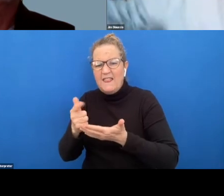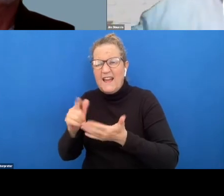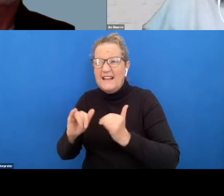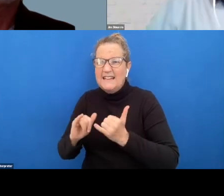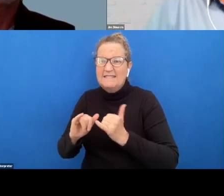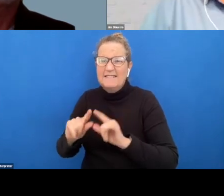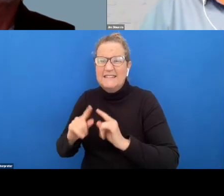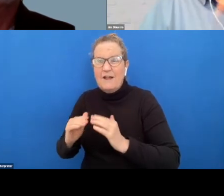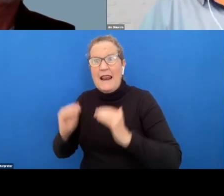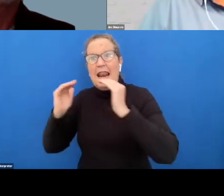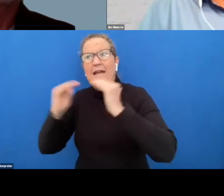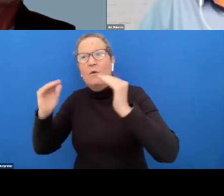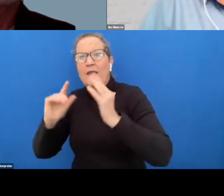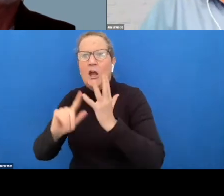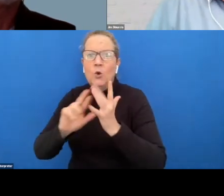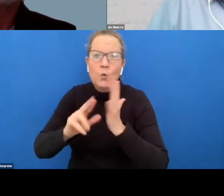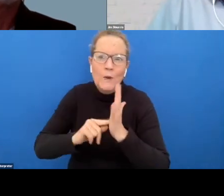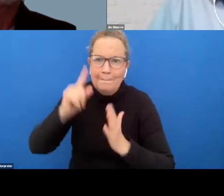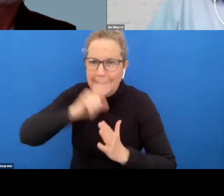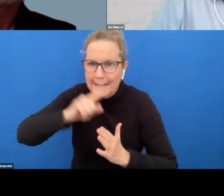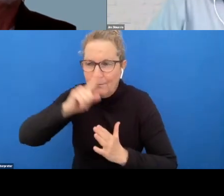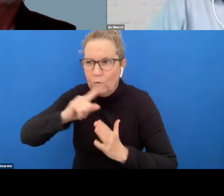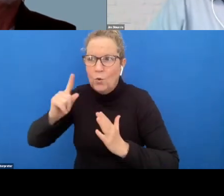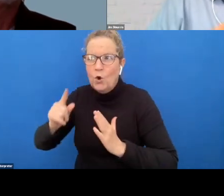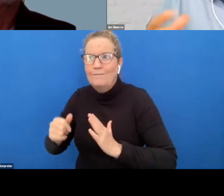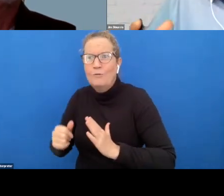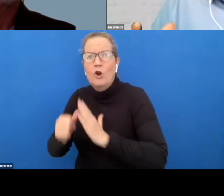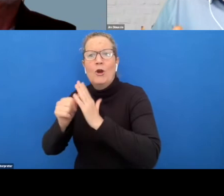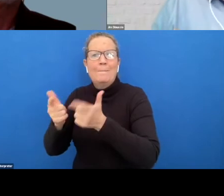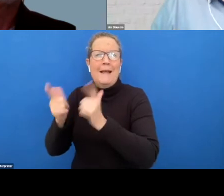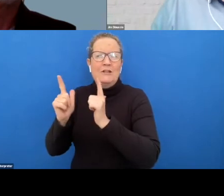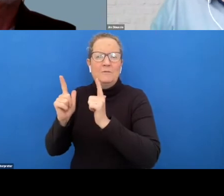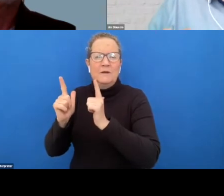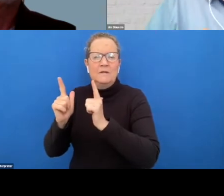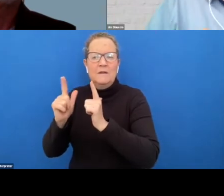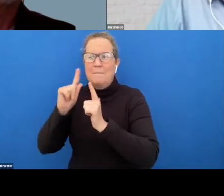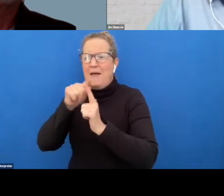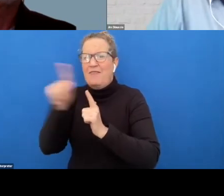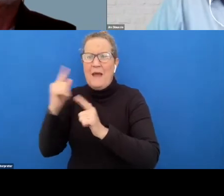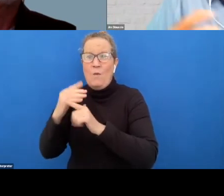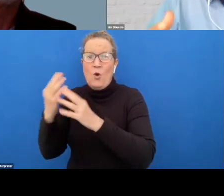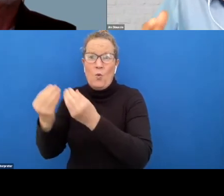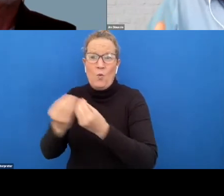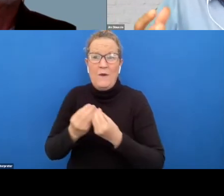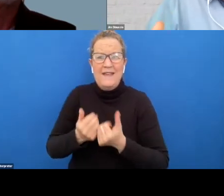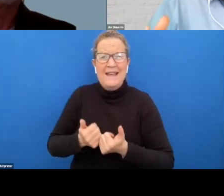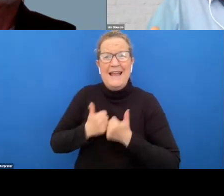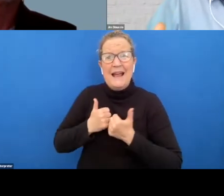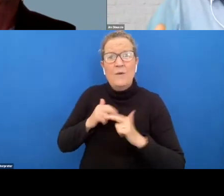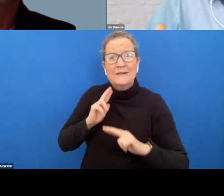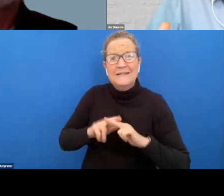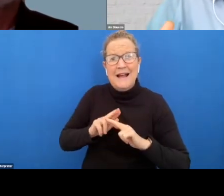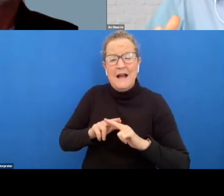they're union people they're you know high level management but yet they work with our staff and they get a so much better